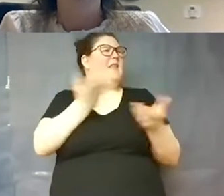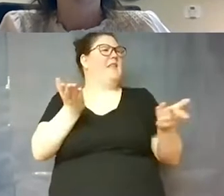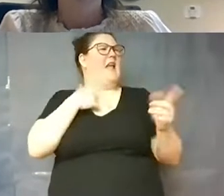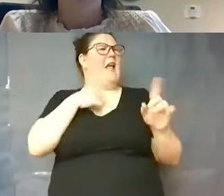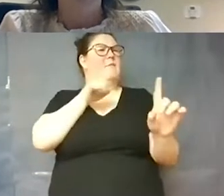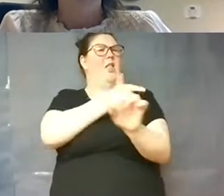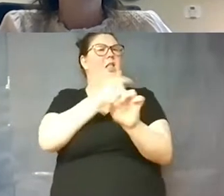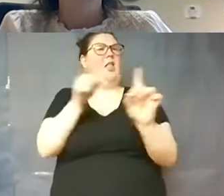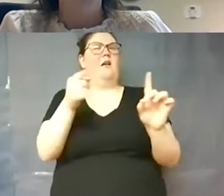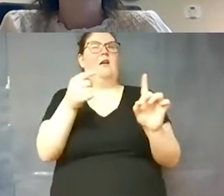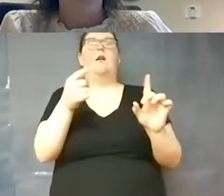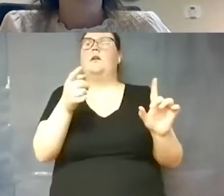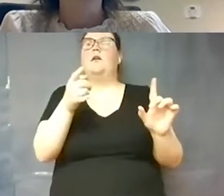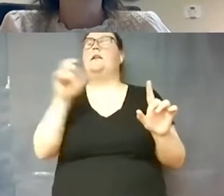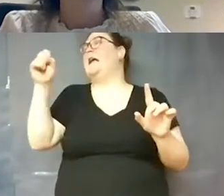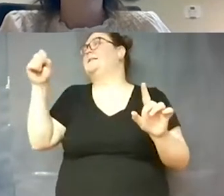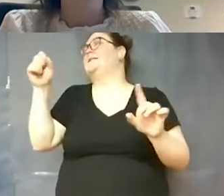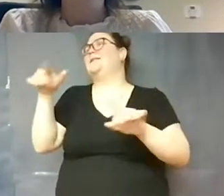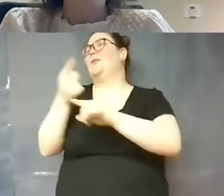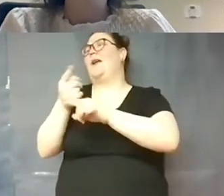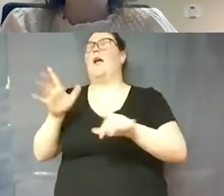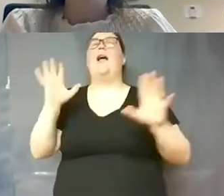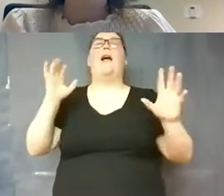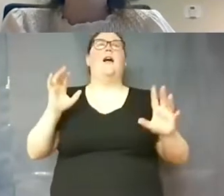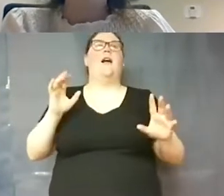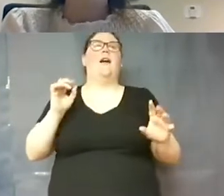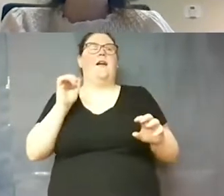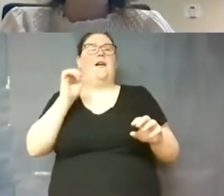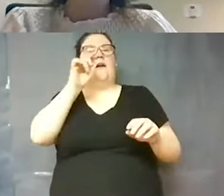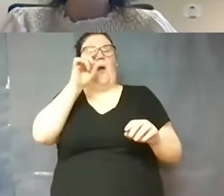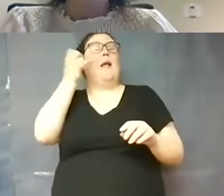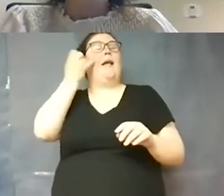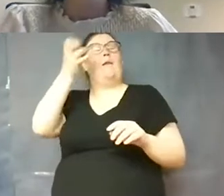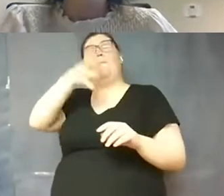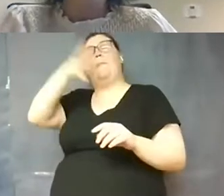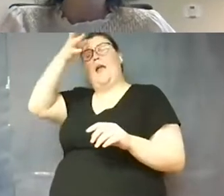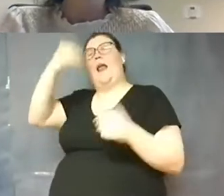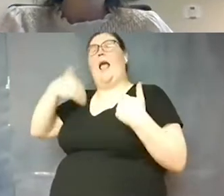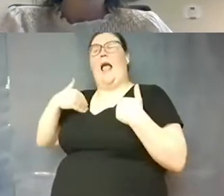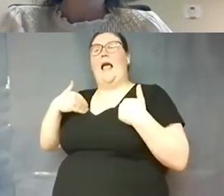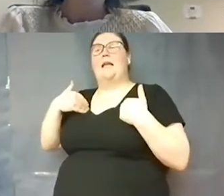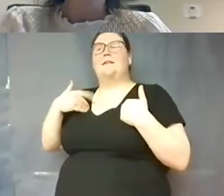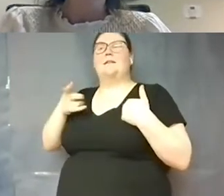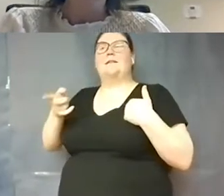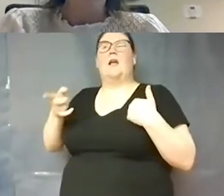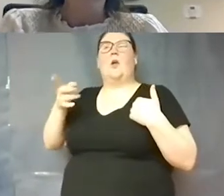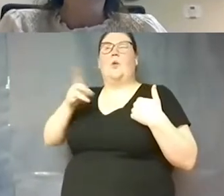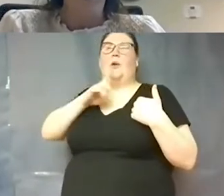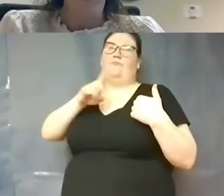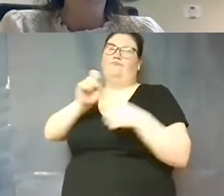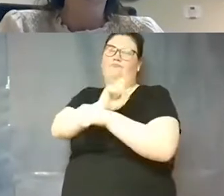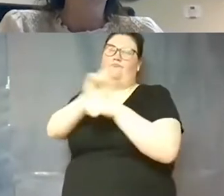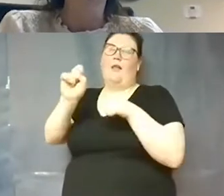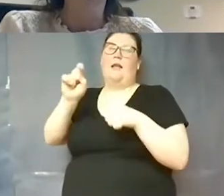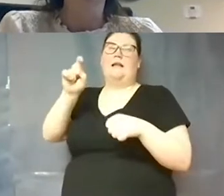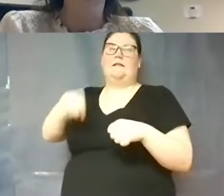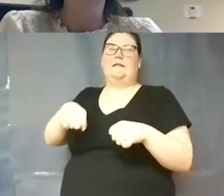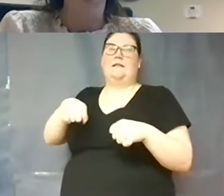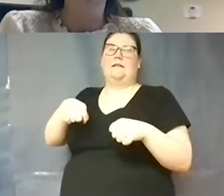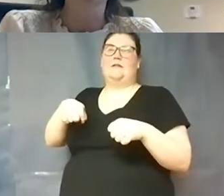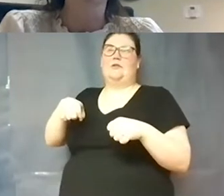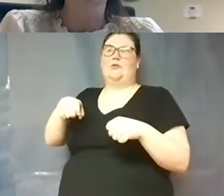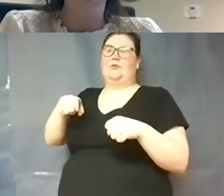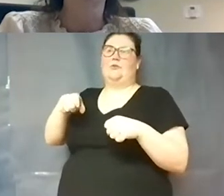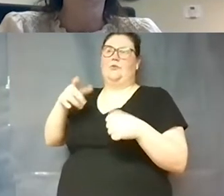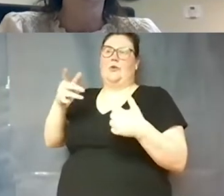track you are yes so so so if a parent has it then we would definitely um need to close the students would be close